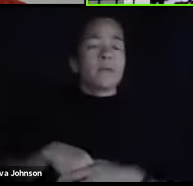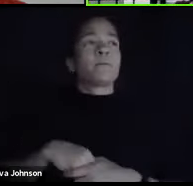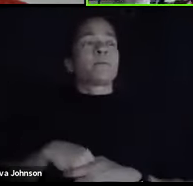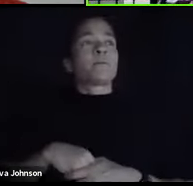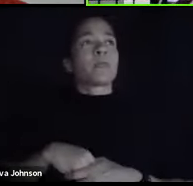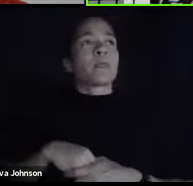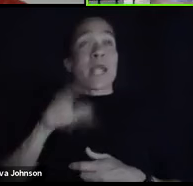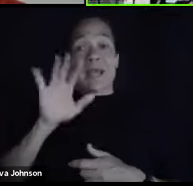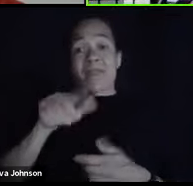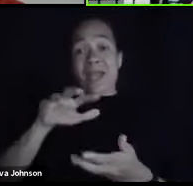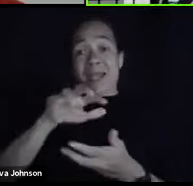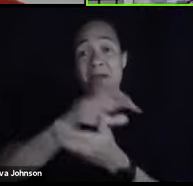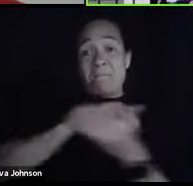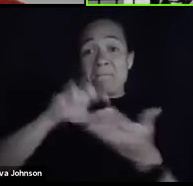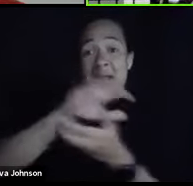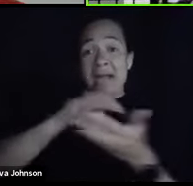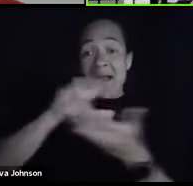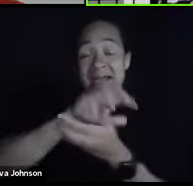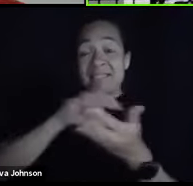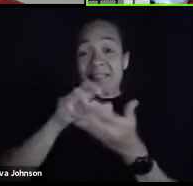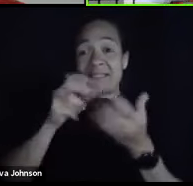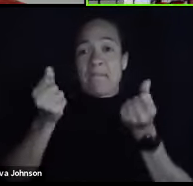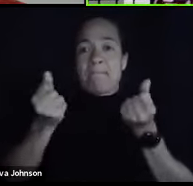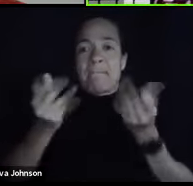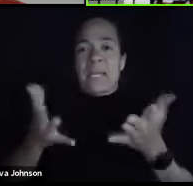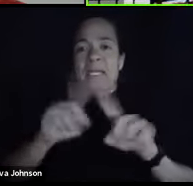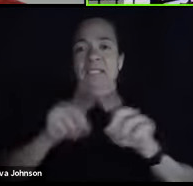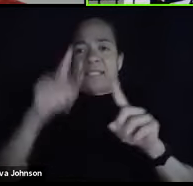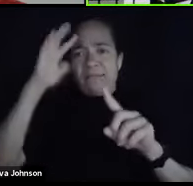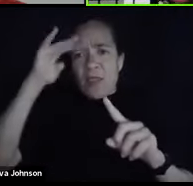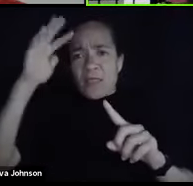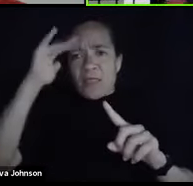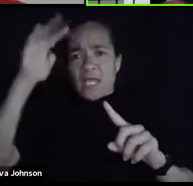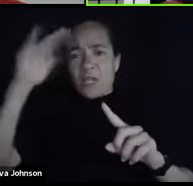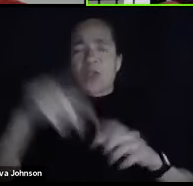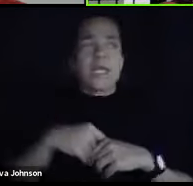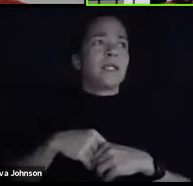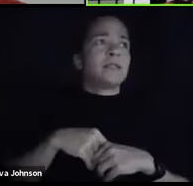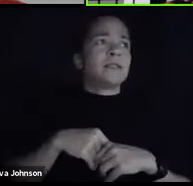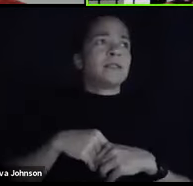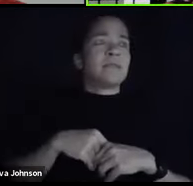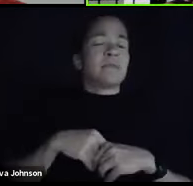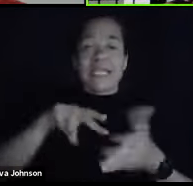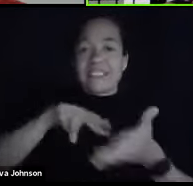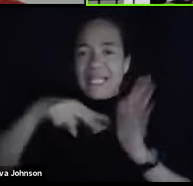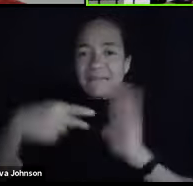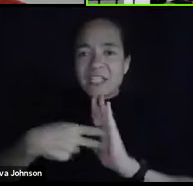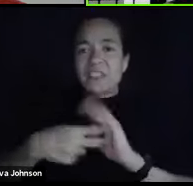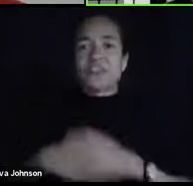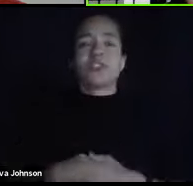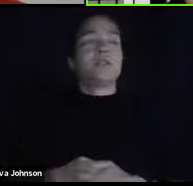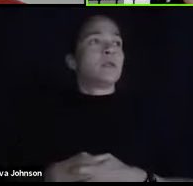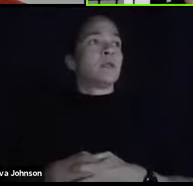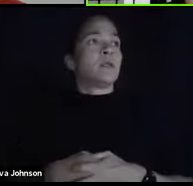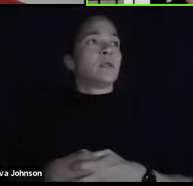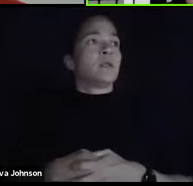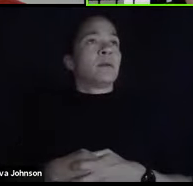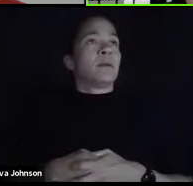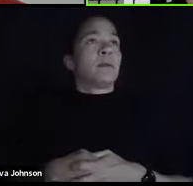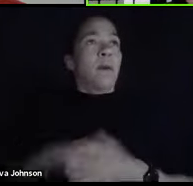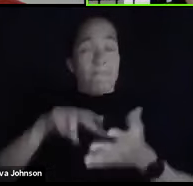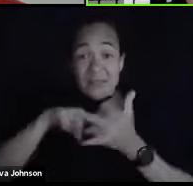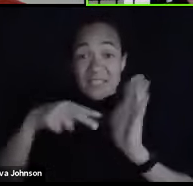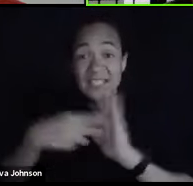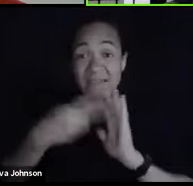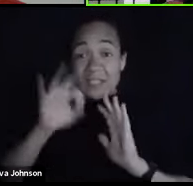a lot of different. Different theories and a lot of different definitions, but the definition of intelligence, as far